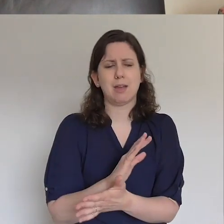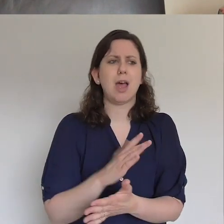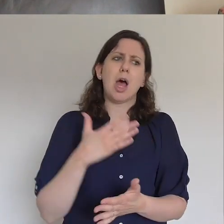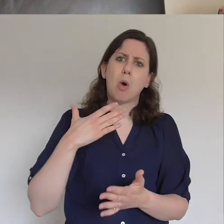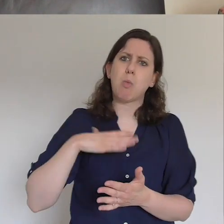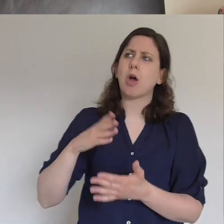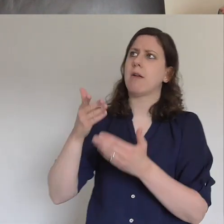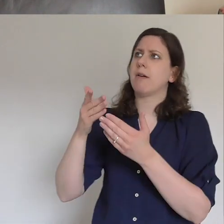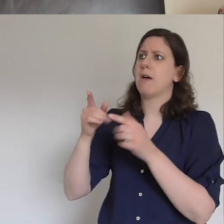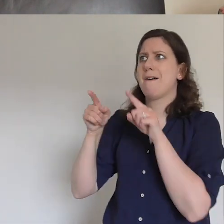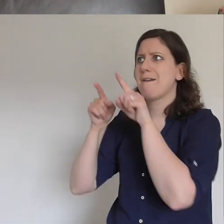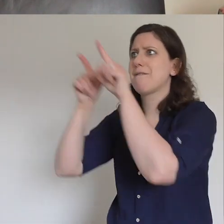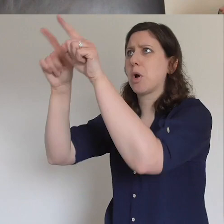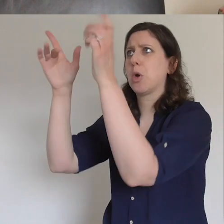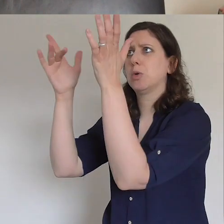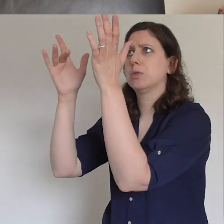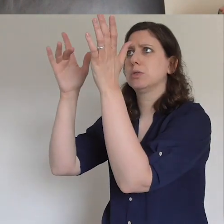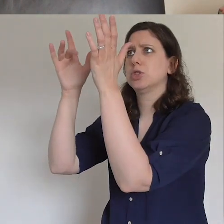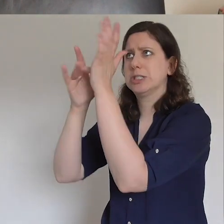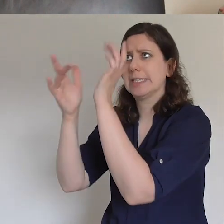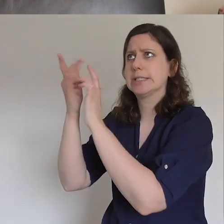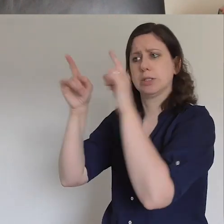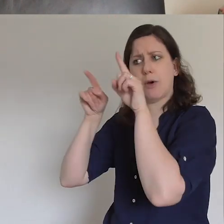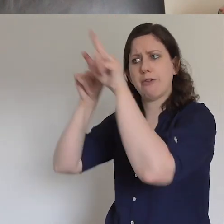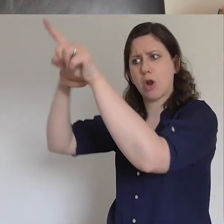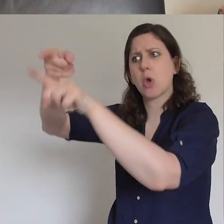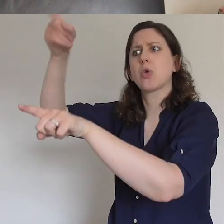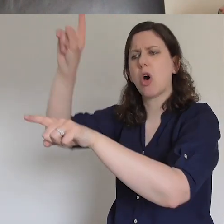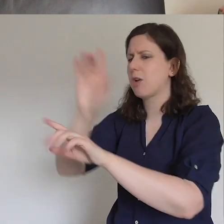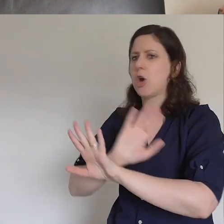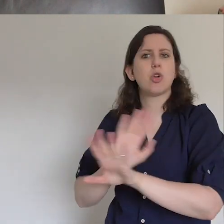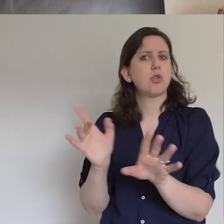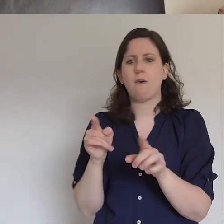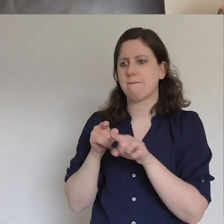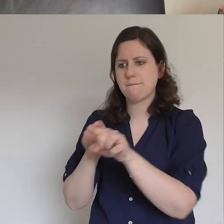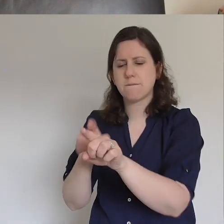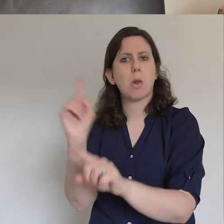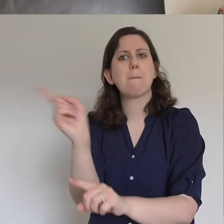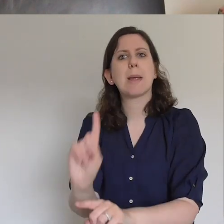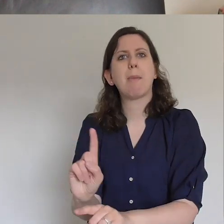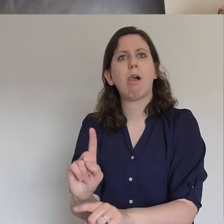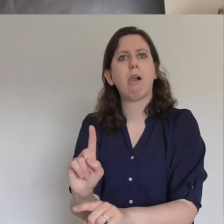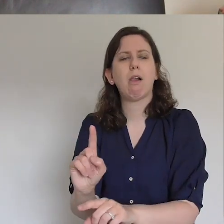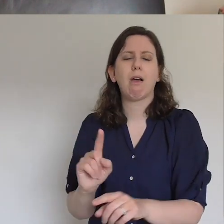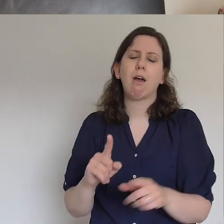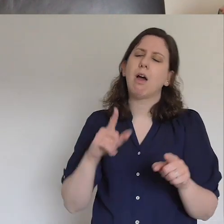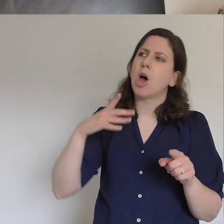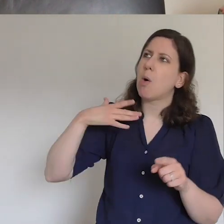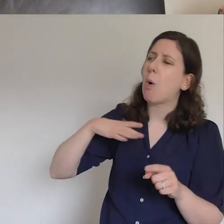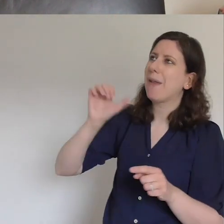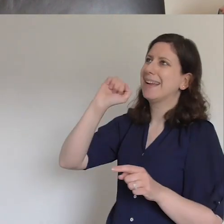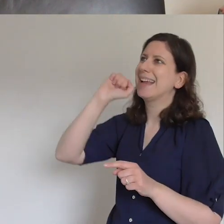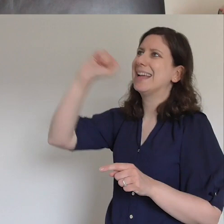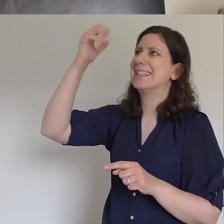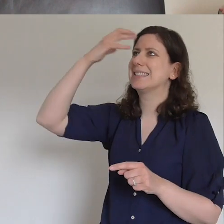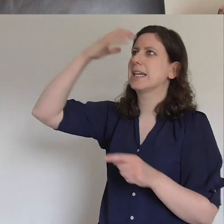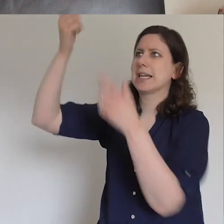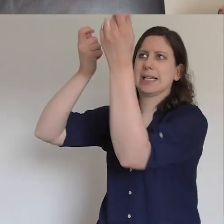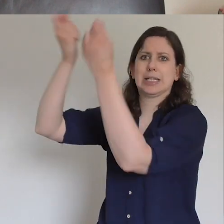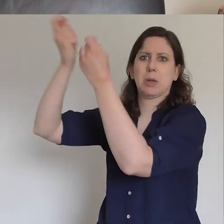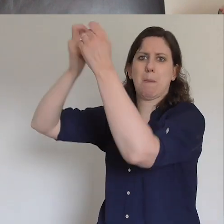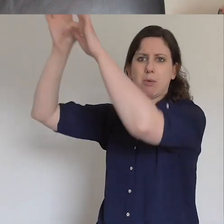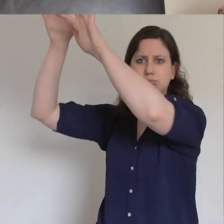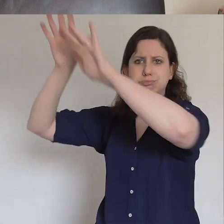for Him and bow the knee to Him and bring whatever I possibly can to see His kingdom come. And the belief that